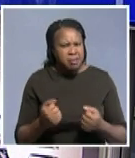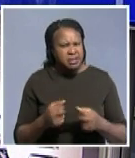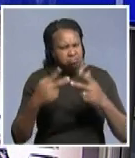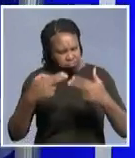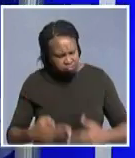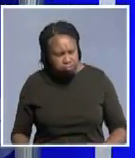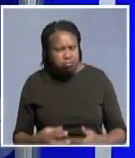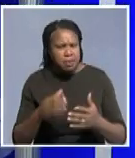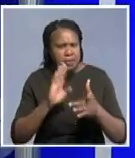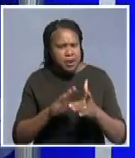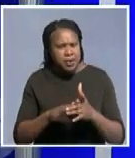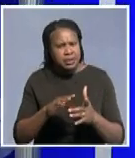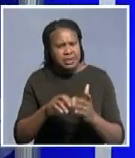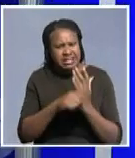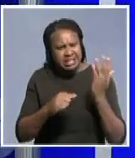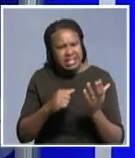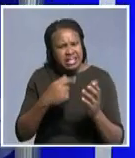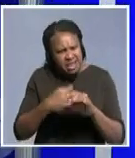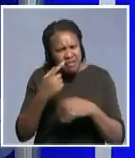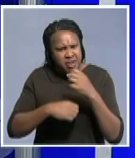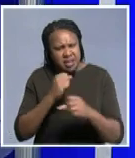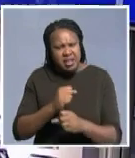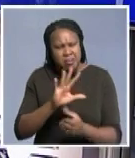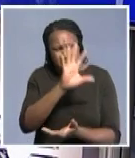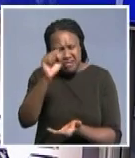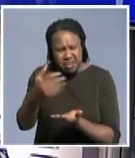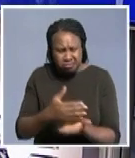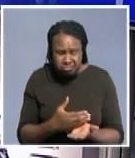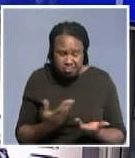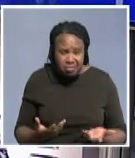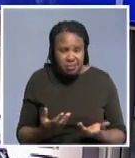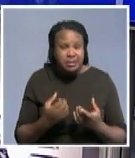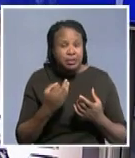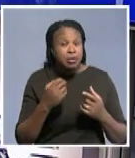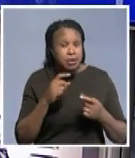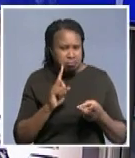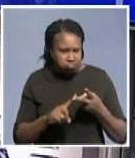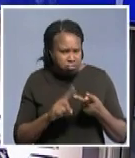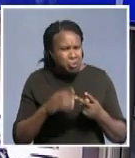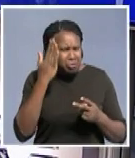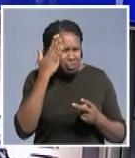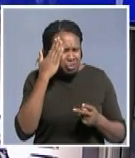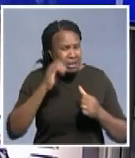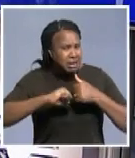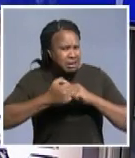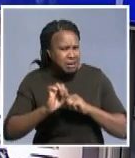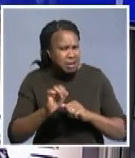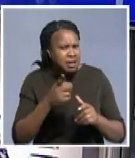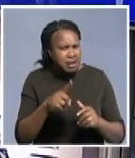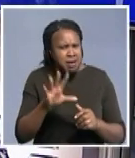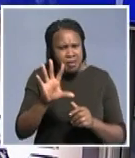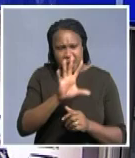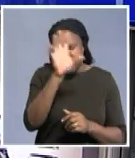of tax collected annually in Africa and do we know because we know it is a challenge within Africa